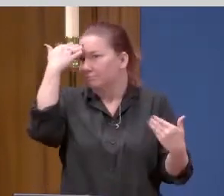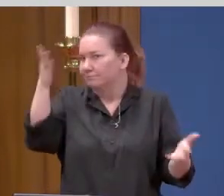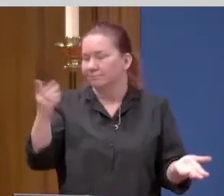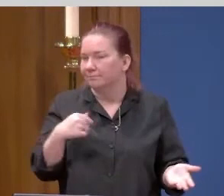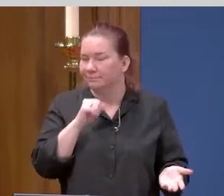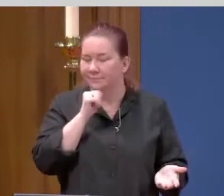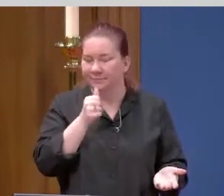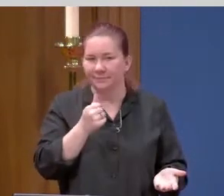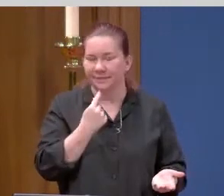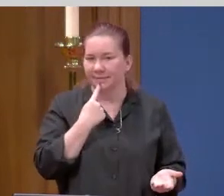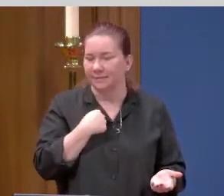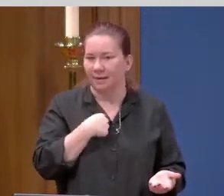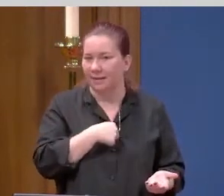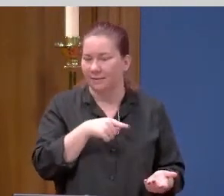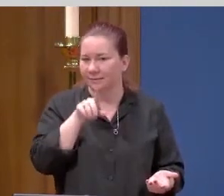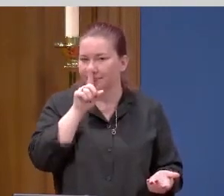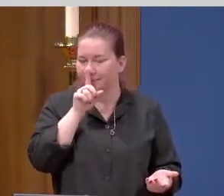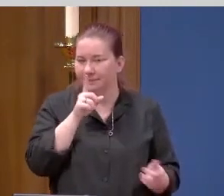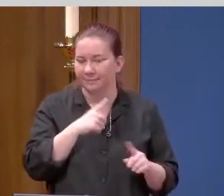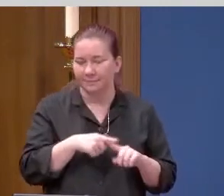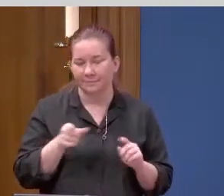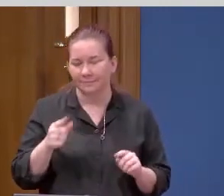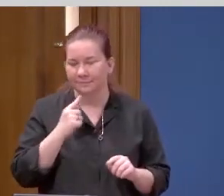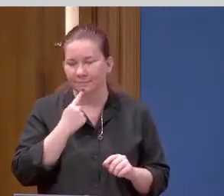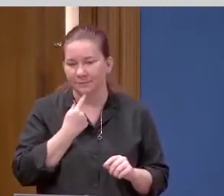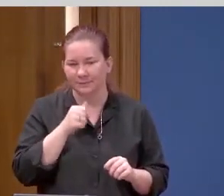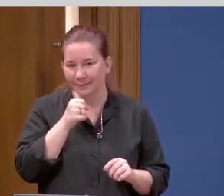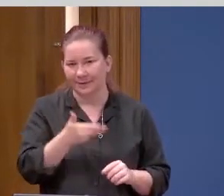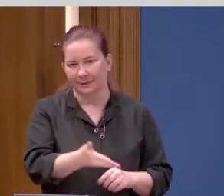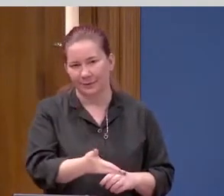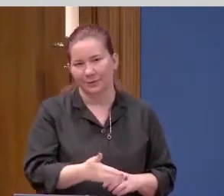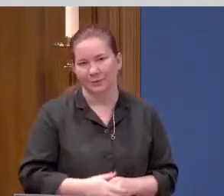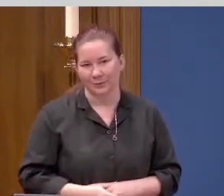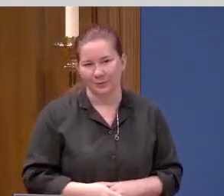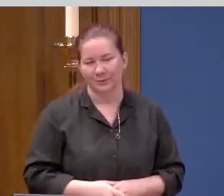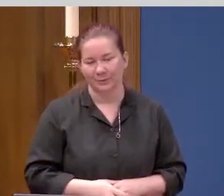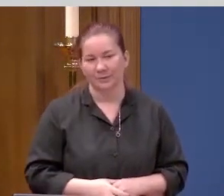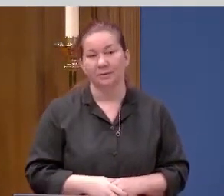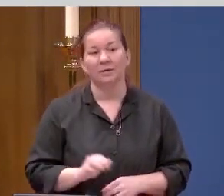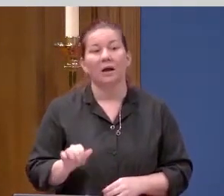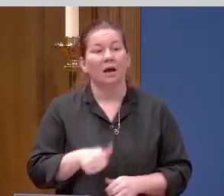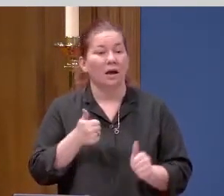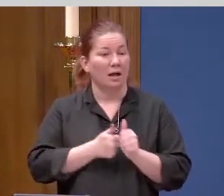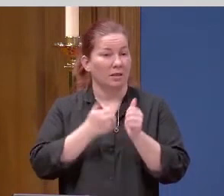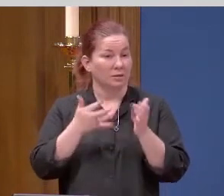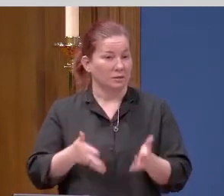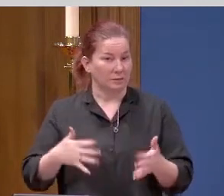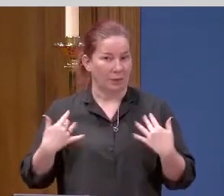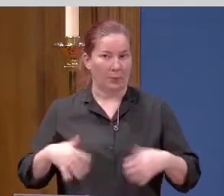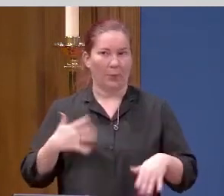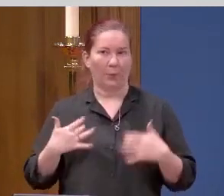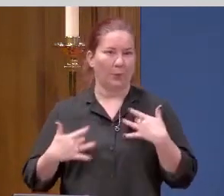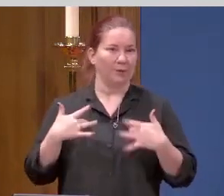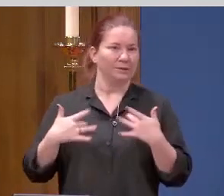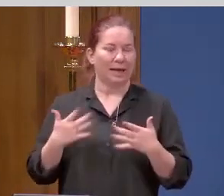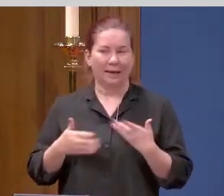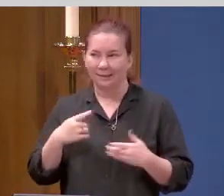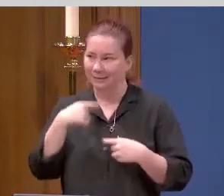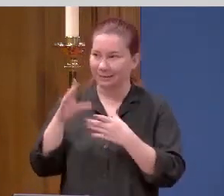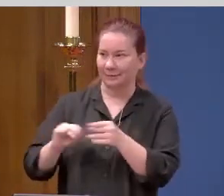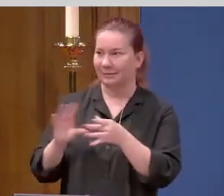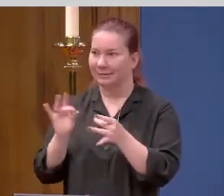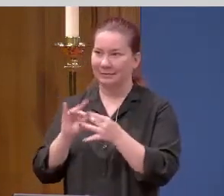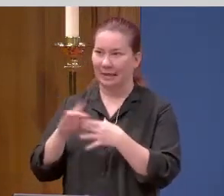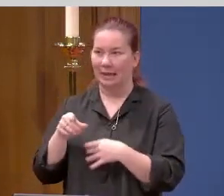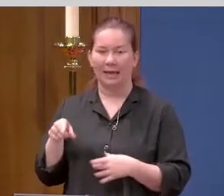doesn't tell us. But he was really disappointed that he wasn't there. The other disciples were so excited, and they told him the story,